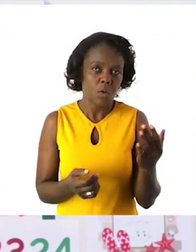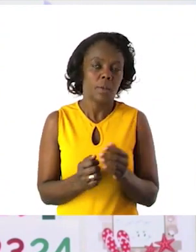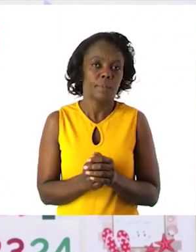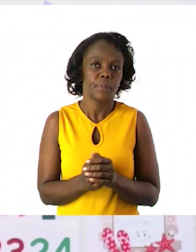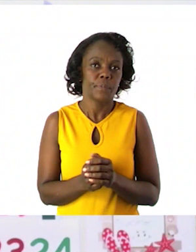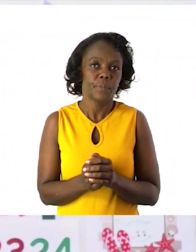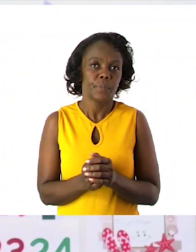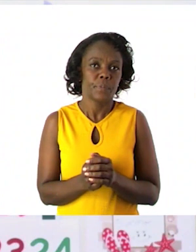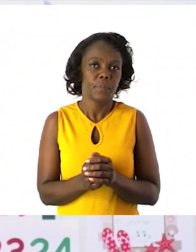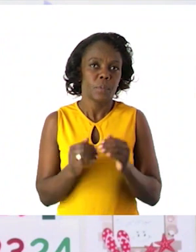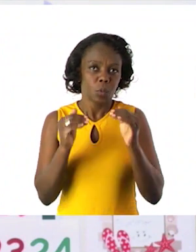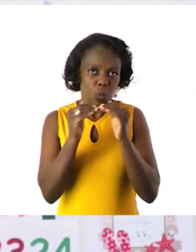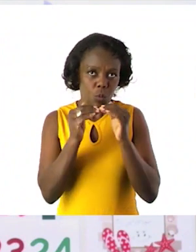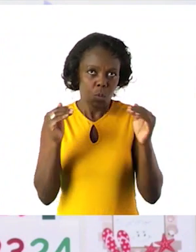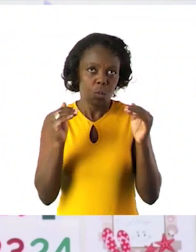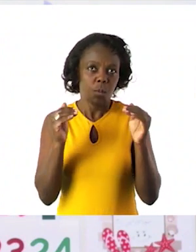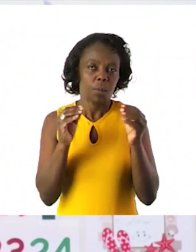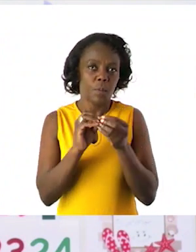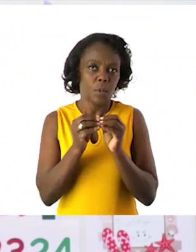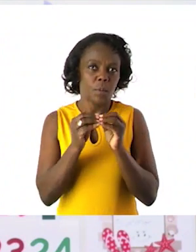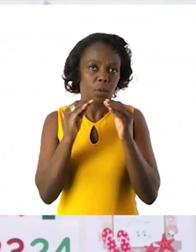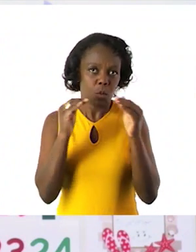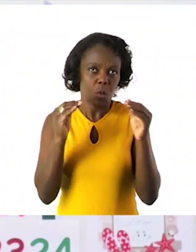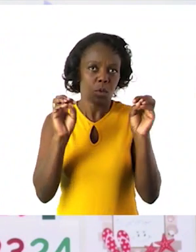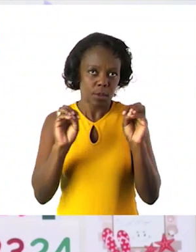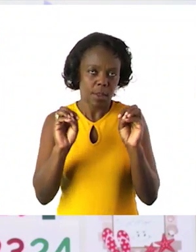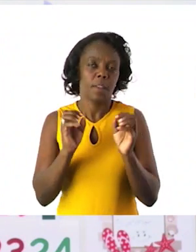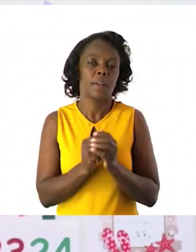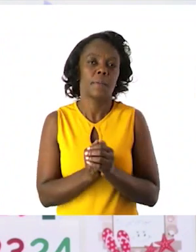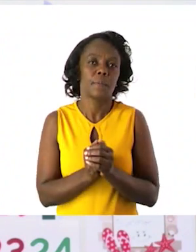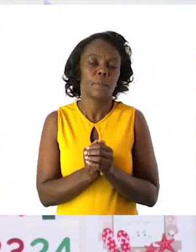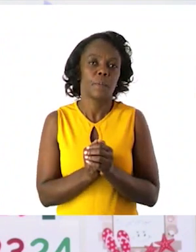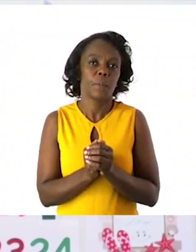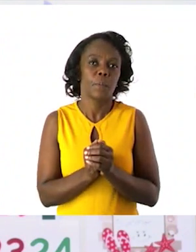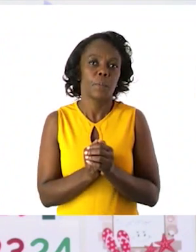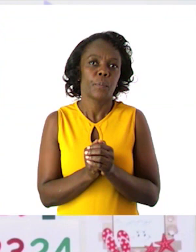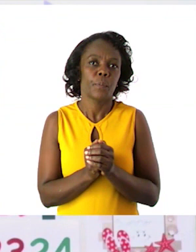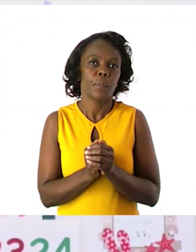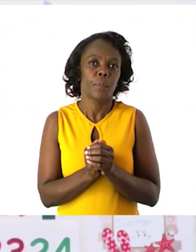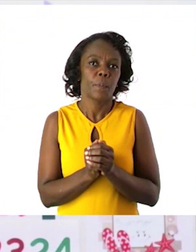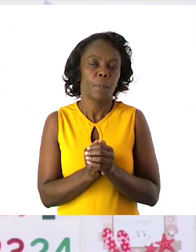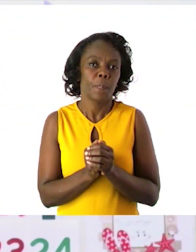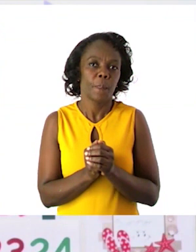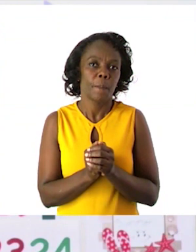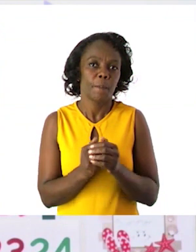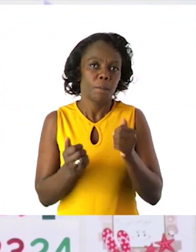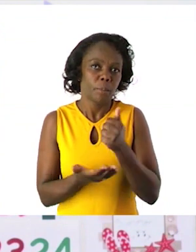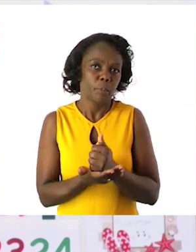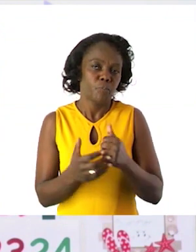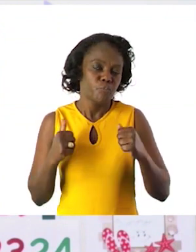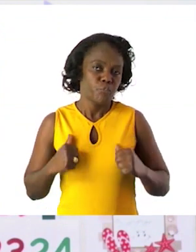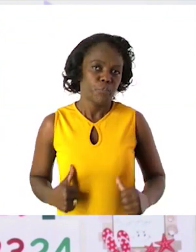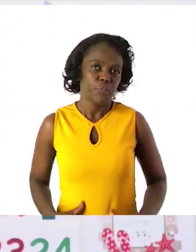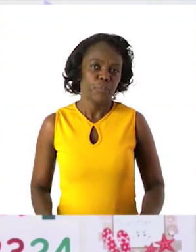learned how to identify the odd numbers and the even numbers. And for now, I would like you to sit nicely at